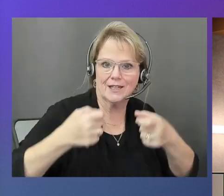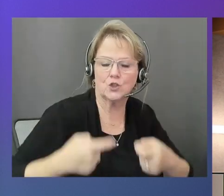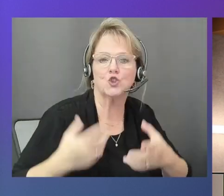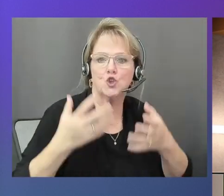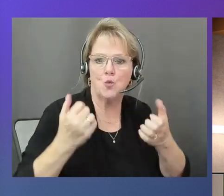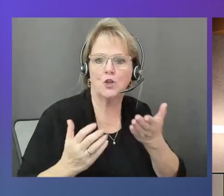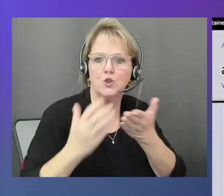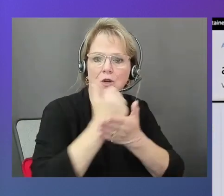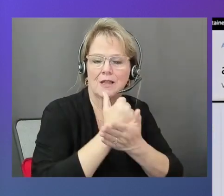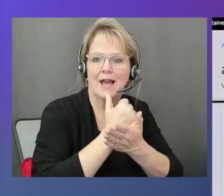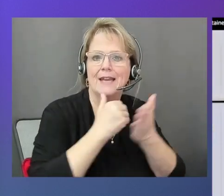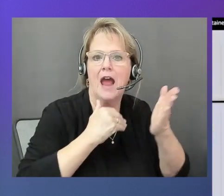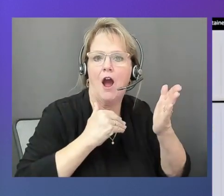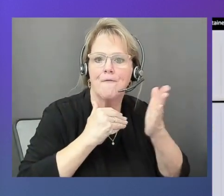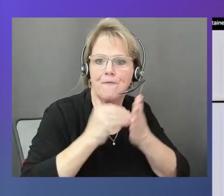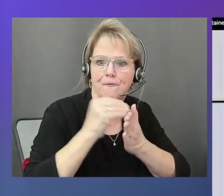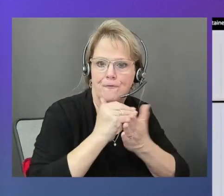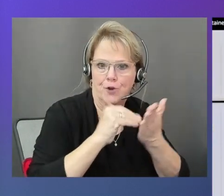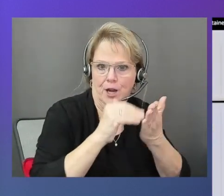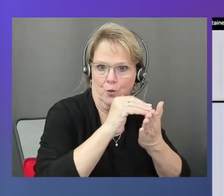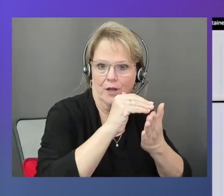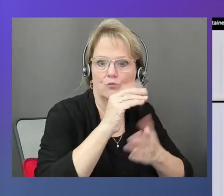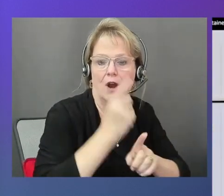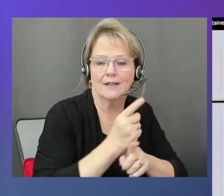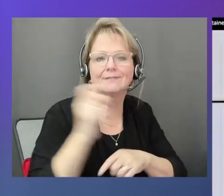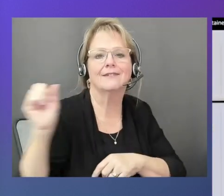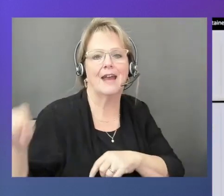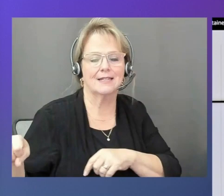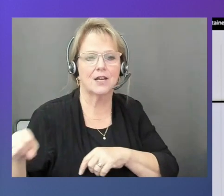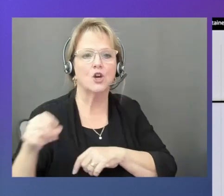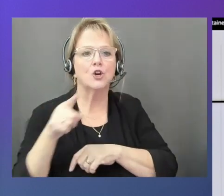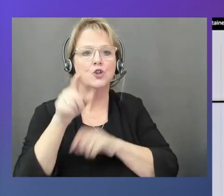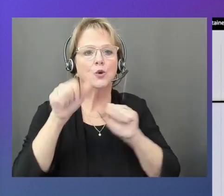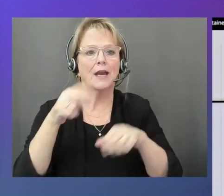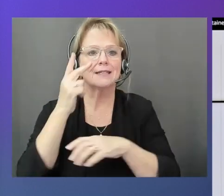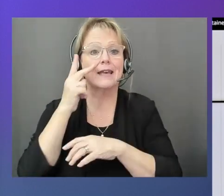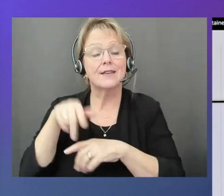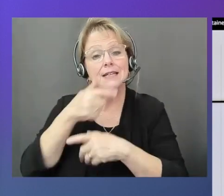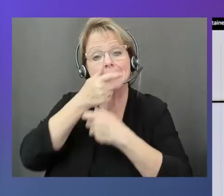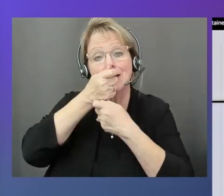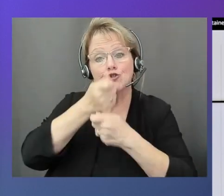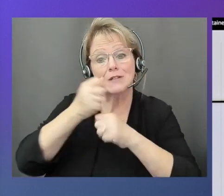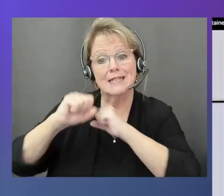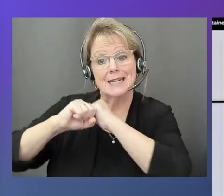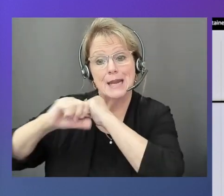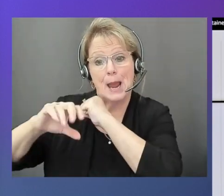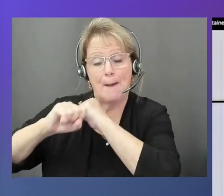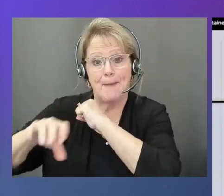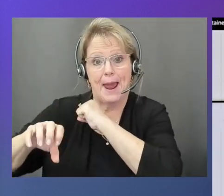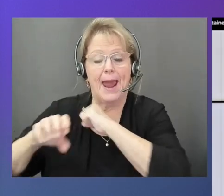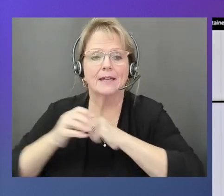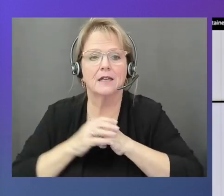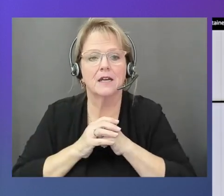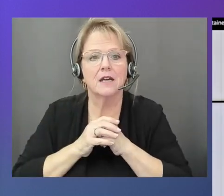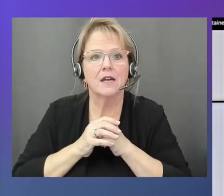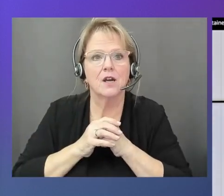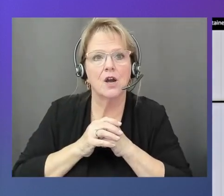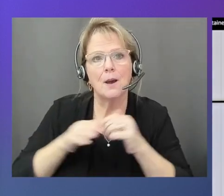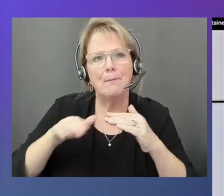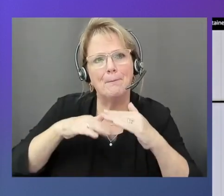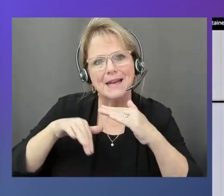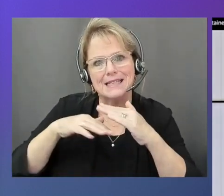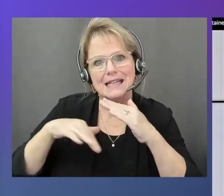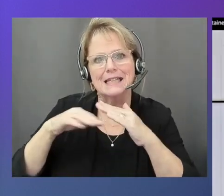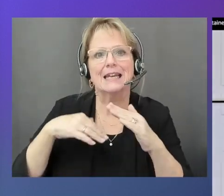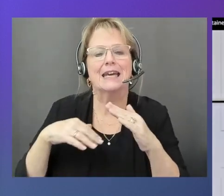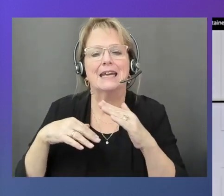Right. Is that right? Yes. And here you can see this is actually a very interesting campaign, is that we basically trigger